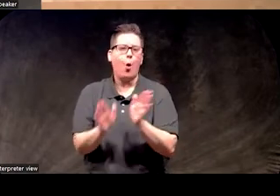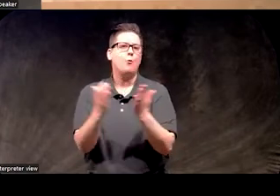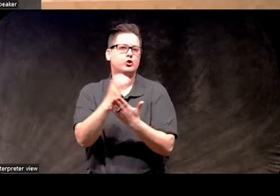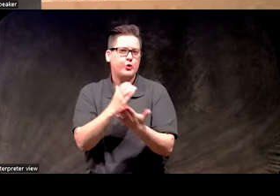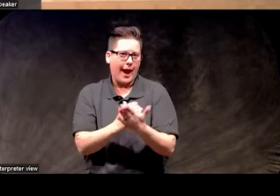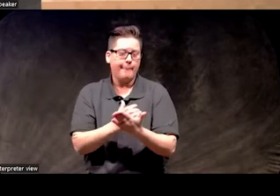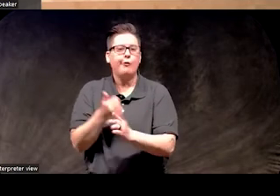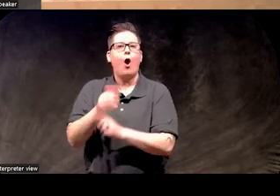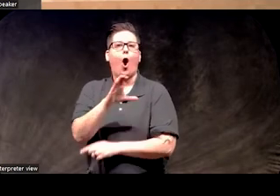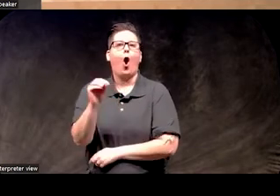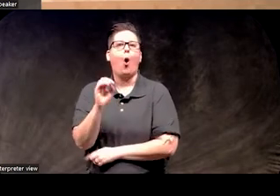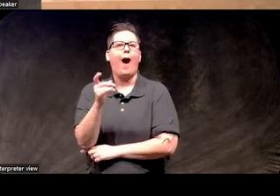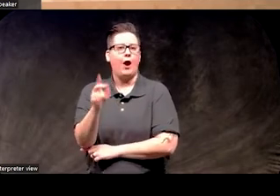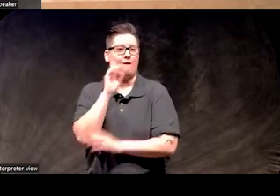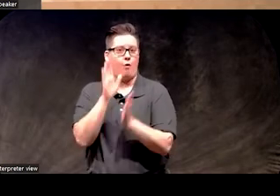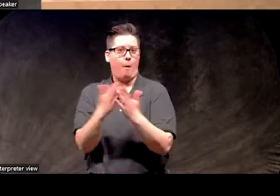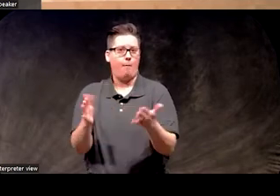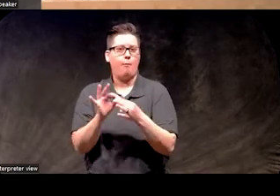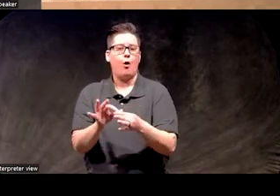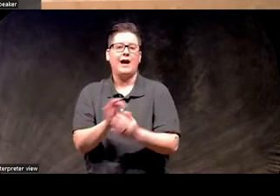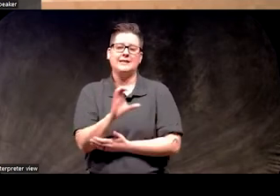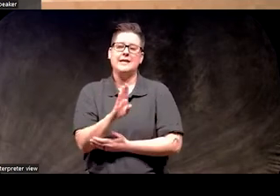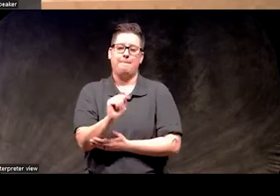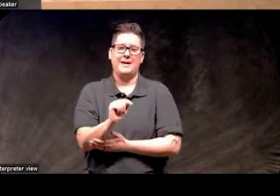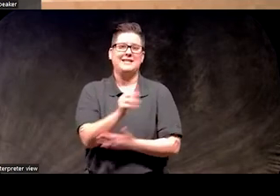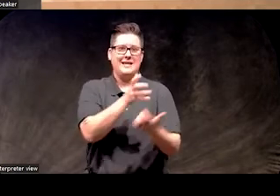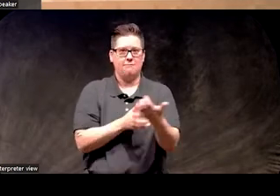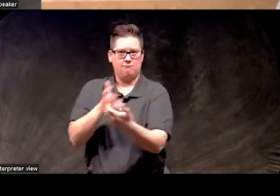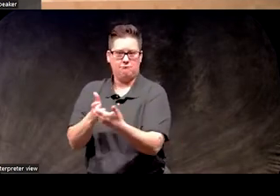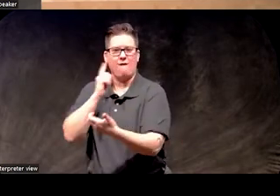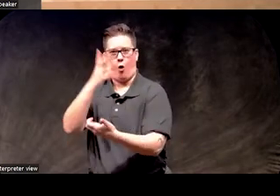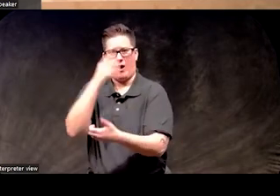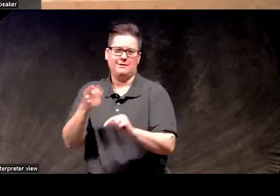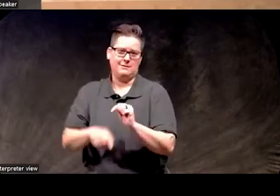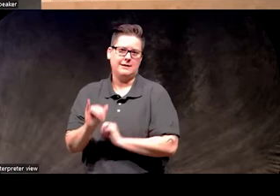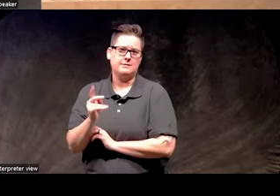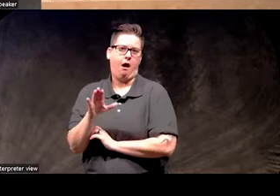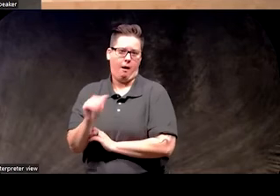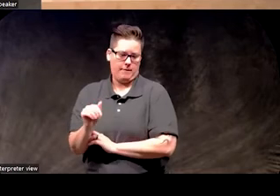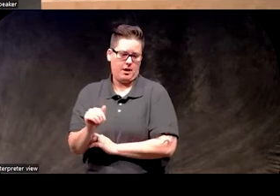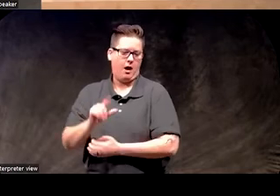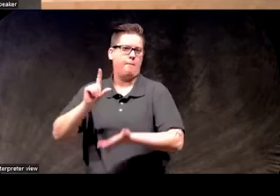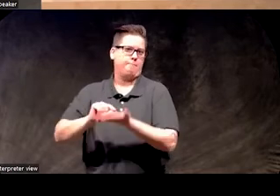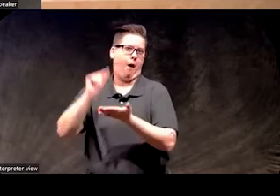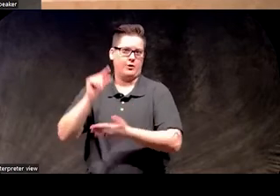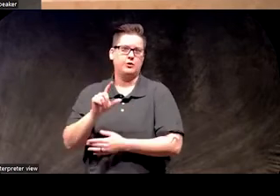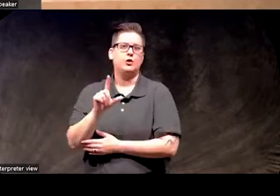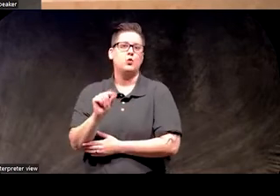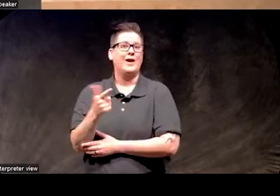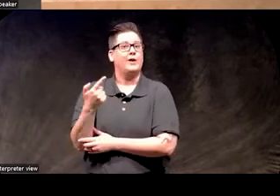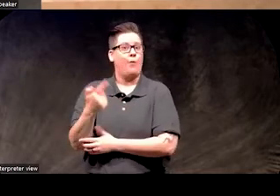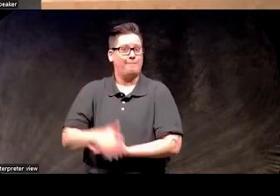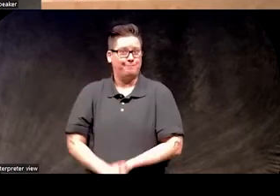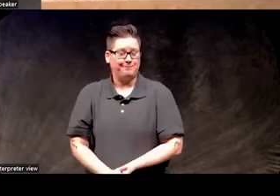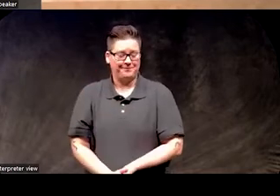She is also the co-editor of a book on adapting CBT for insomnia, published by Academic Press in 2021.